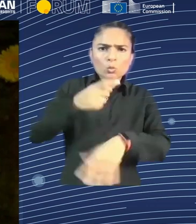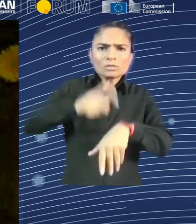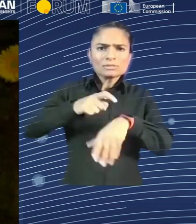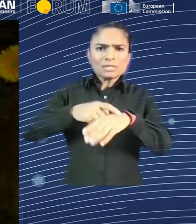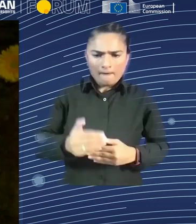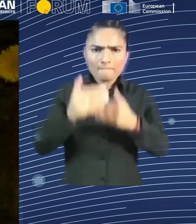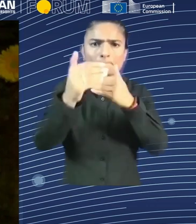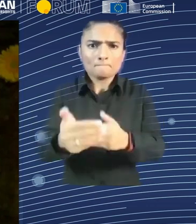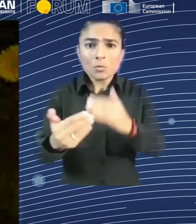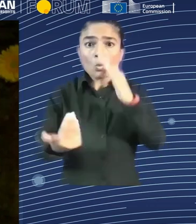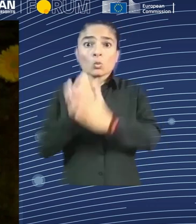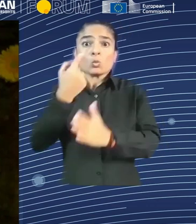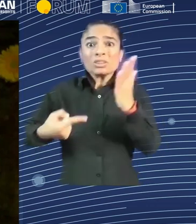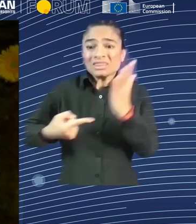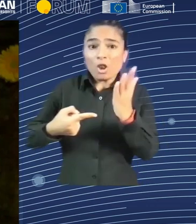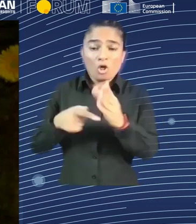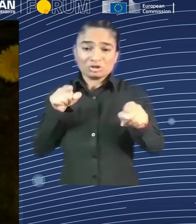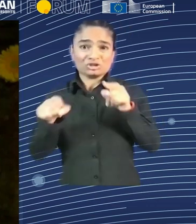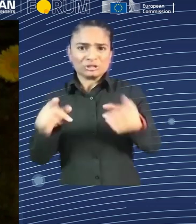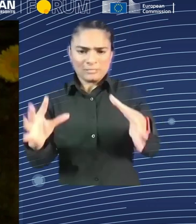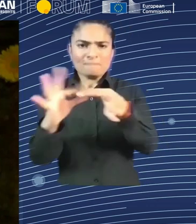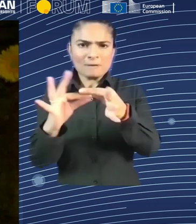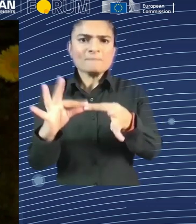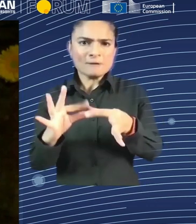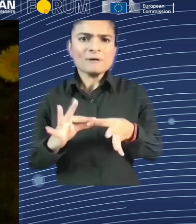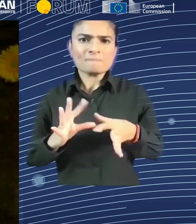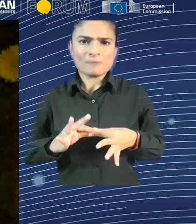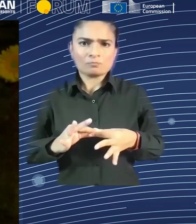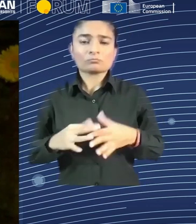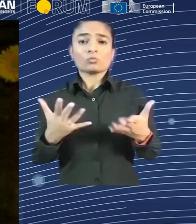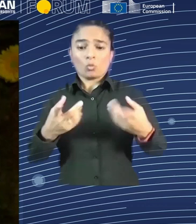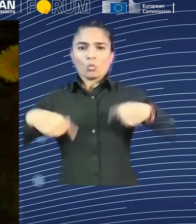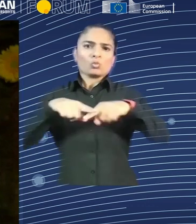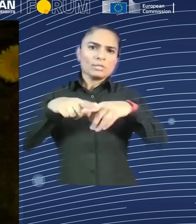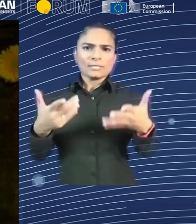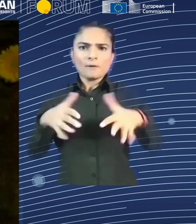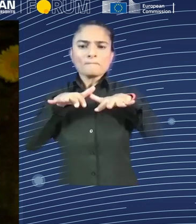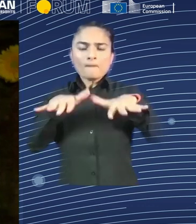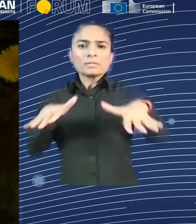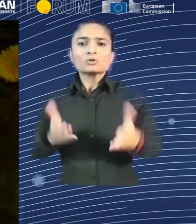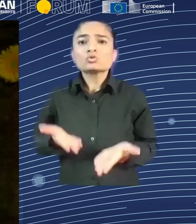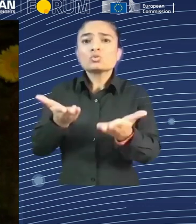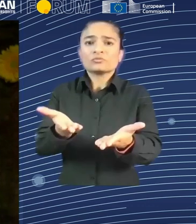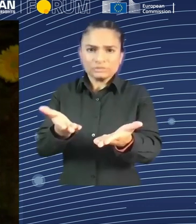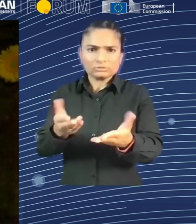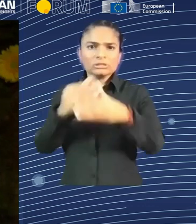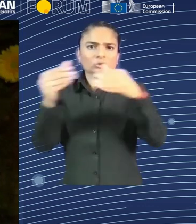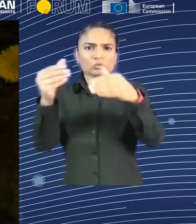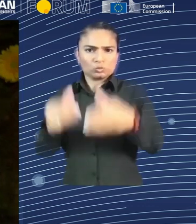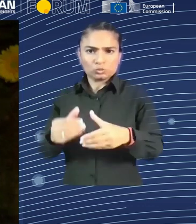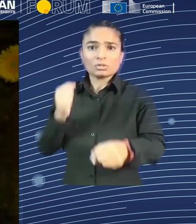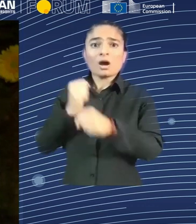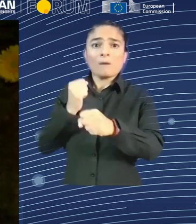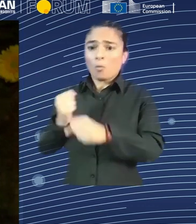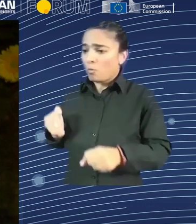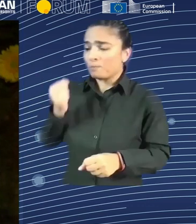policies without forgetting that the employment has an important social dimension to make the principle of no one